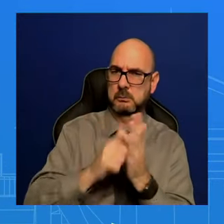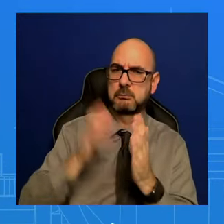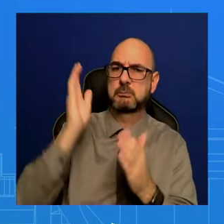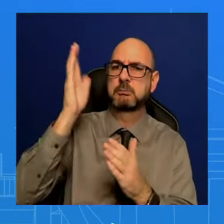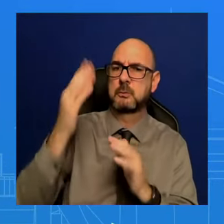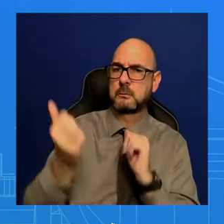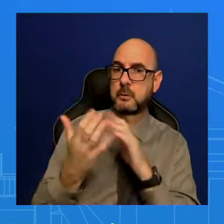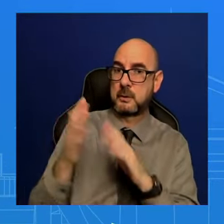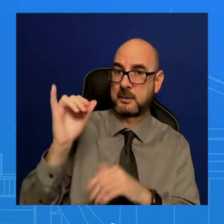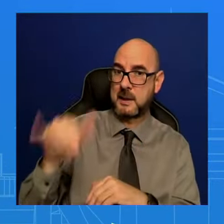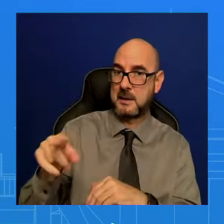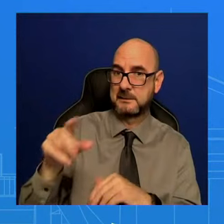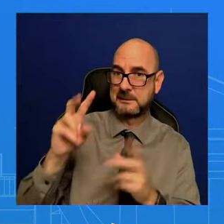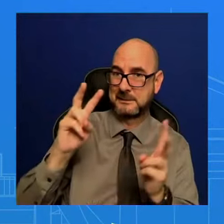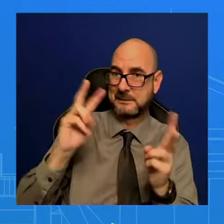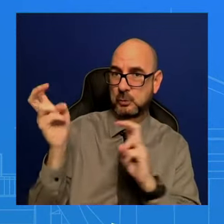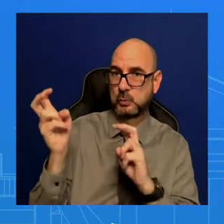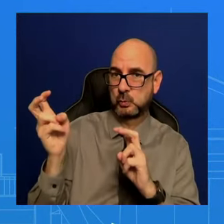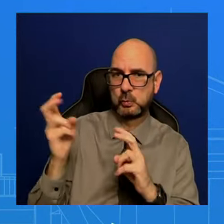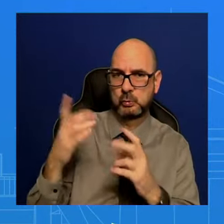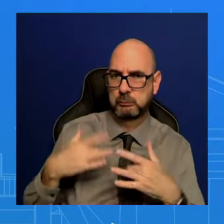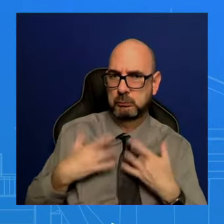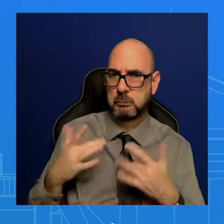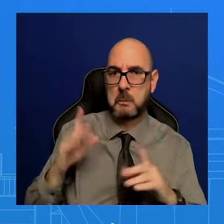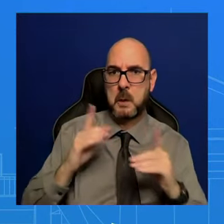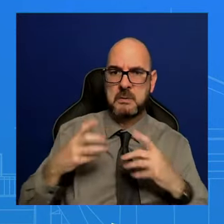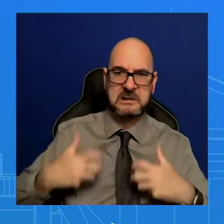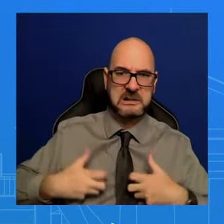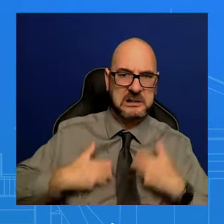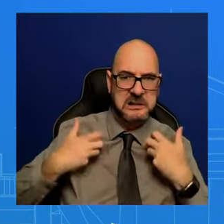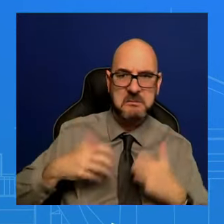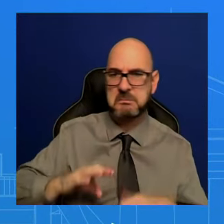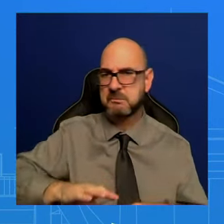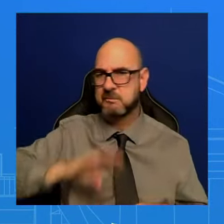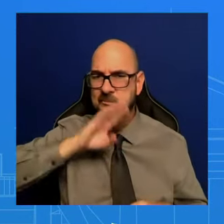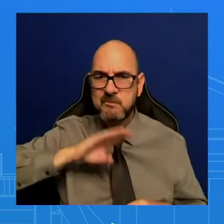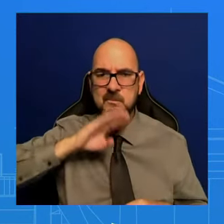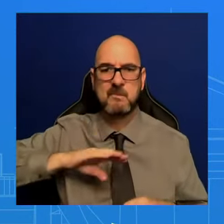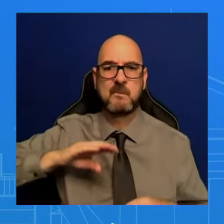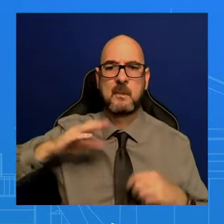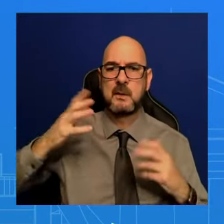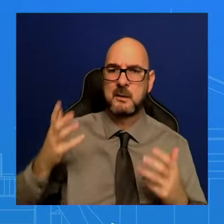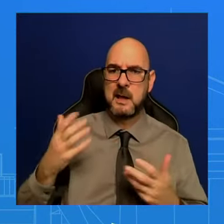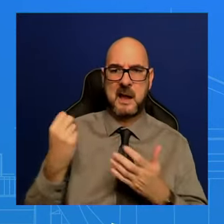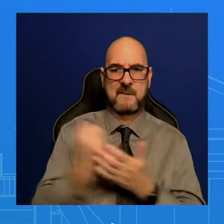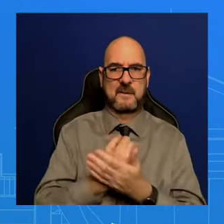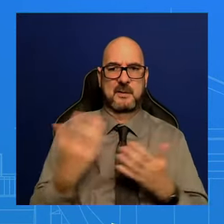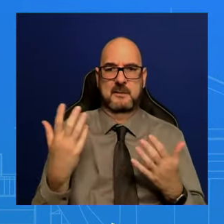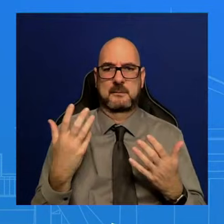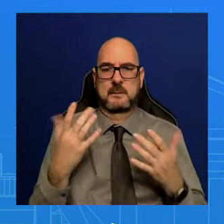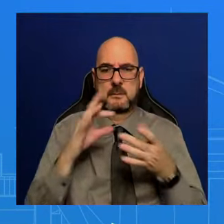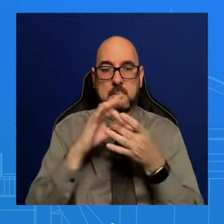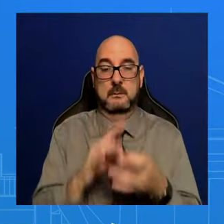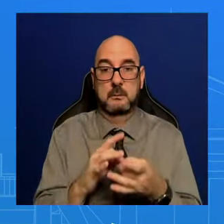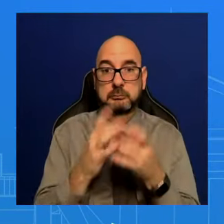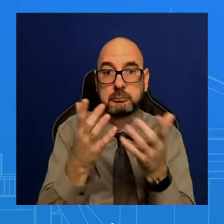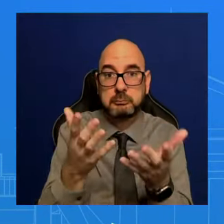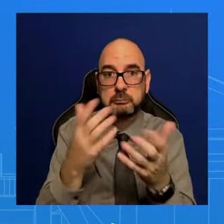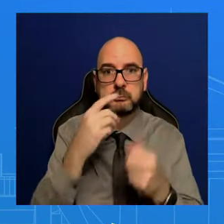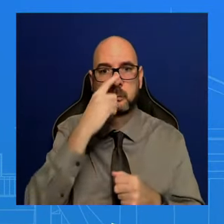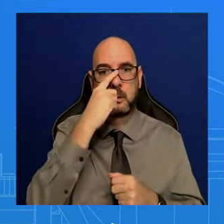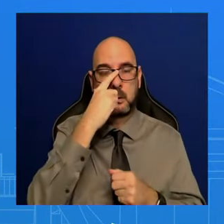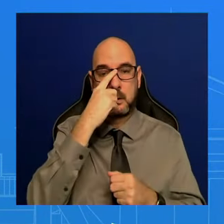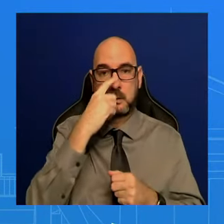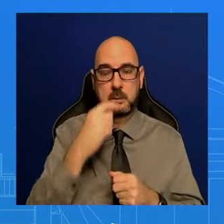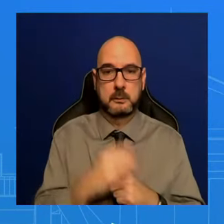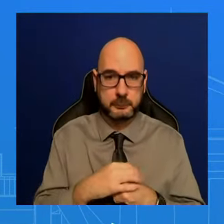anger and frustration that a lot of people are feeling about the fact that he is not willing so far to call for a permanent ceasefire?